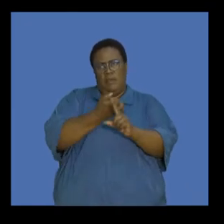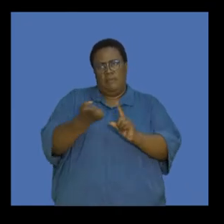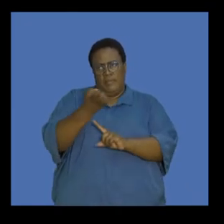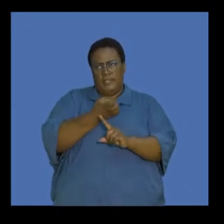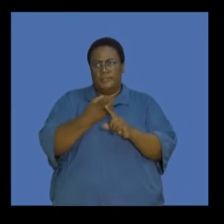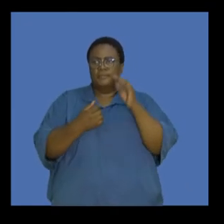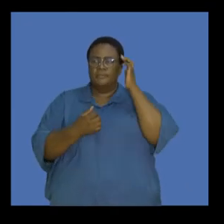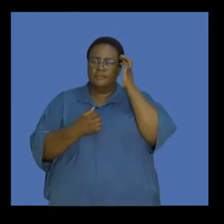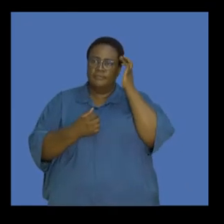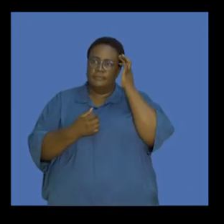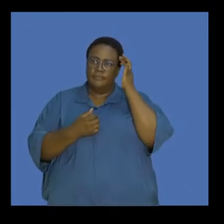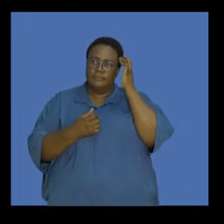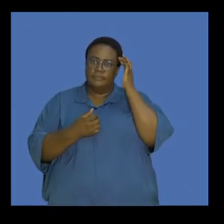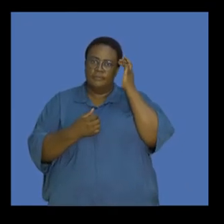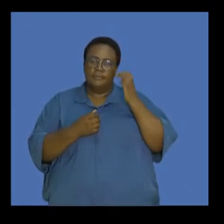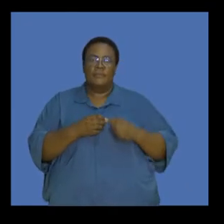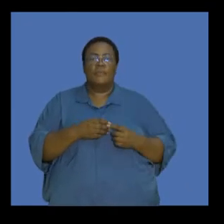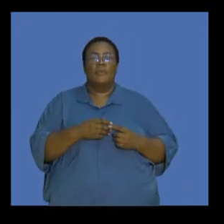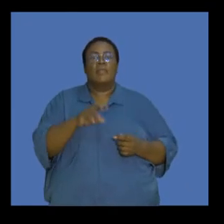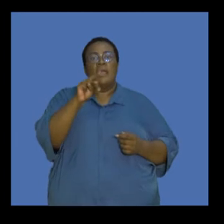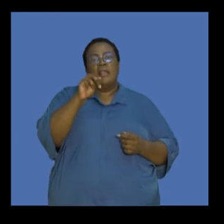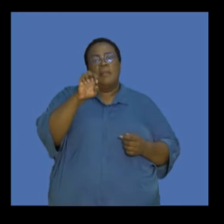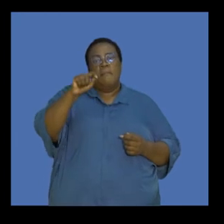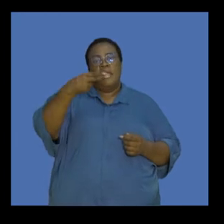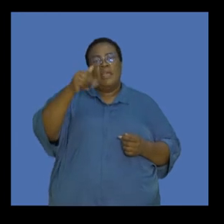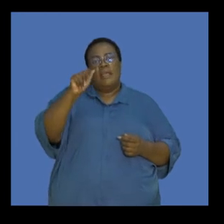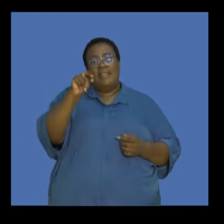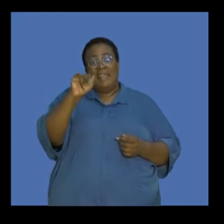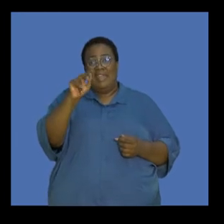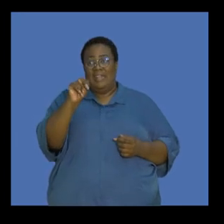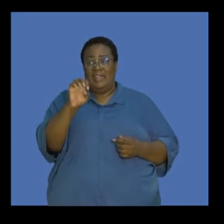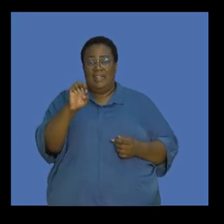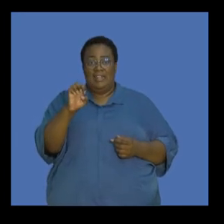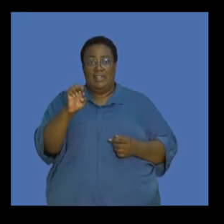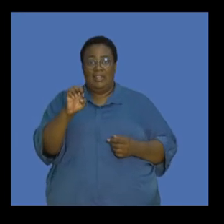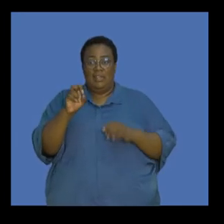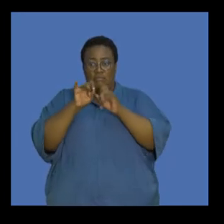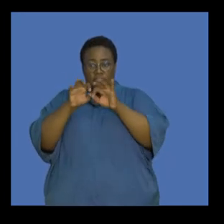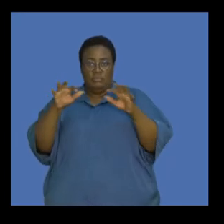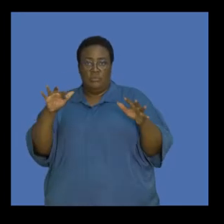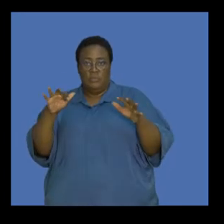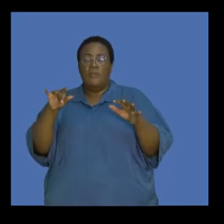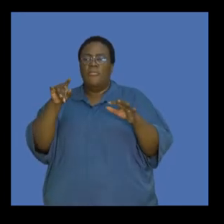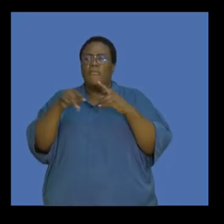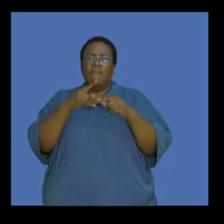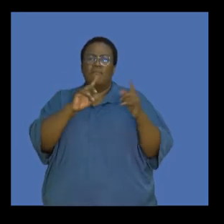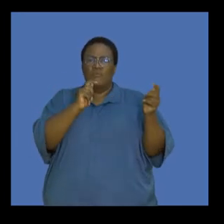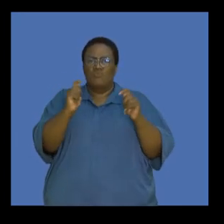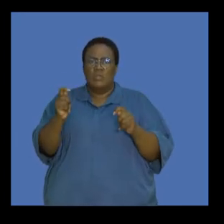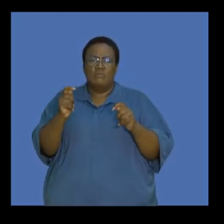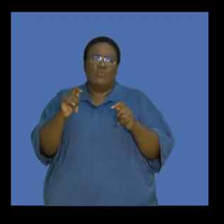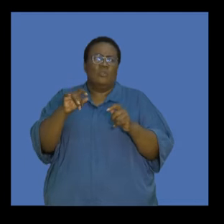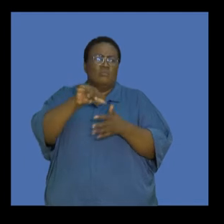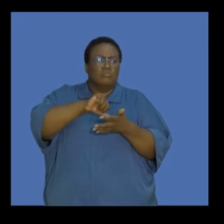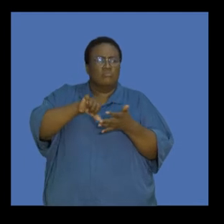there's also methane emissions that we spoke about and this is emitted during the production and the transport of coal, natural gases and oil.